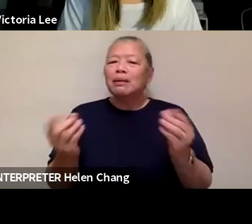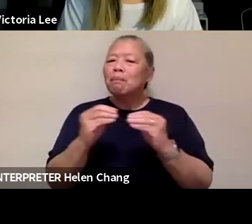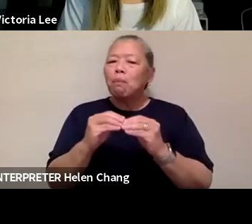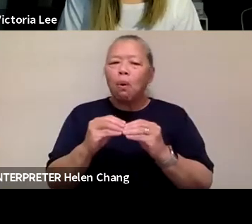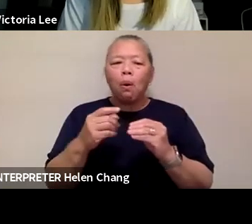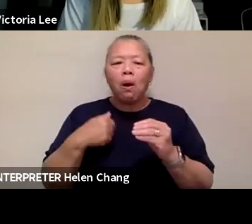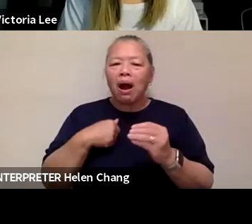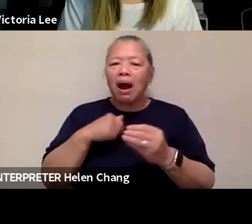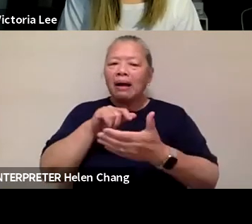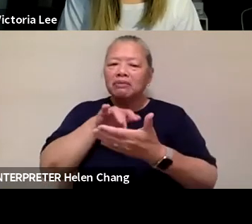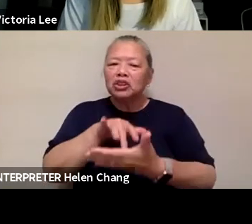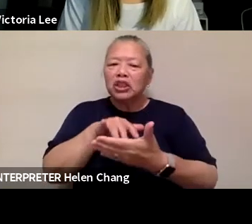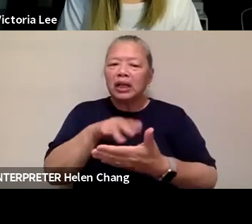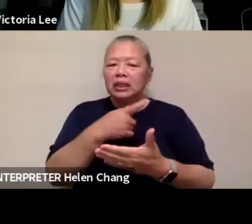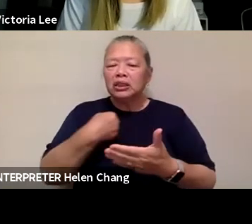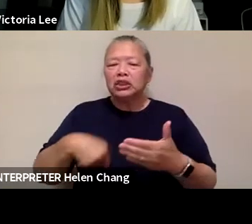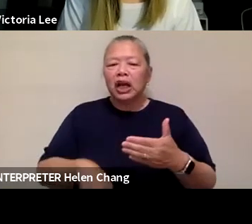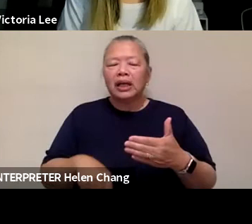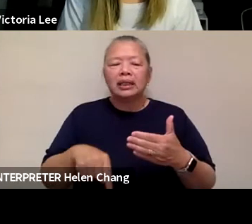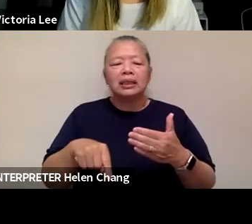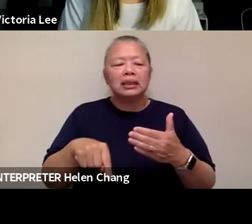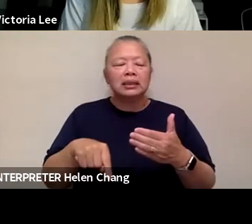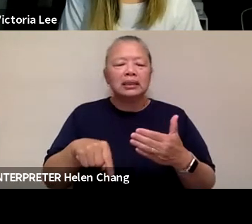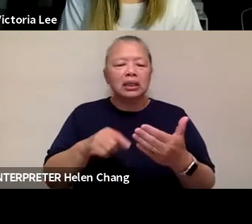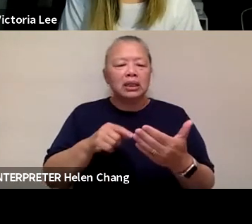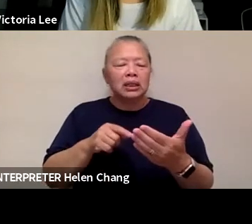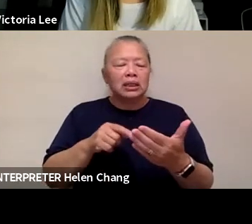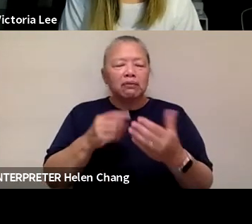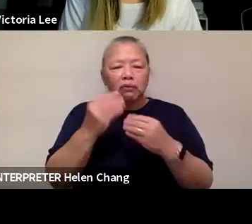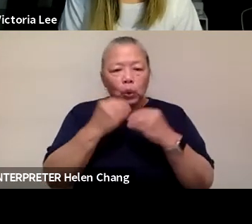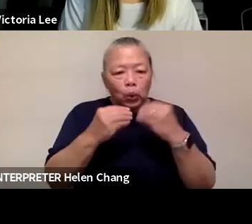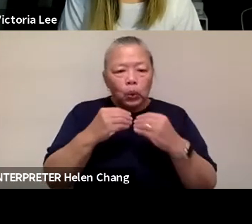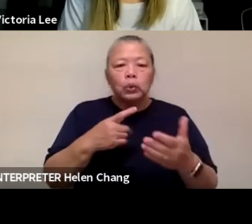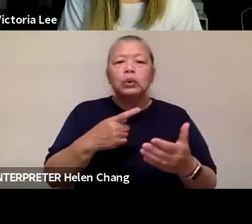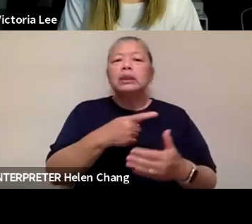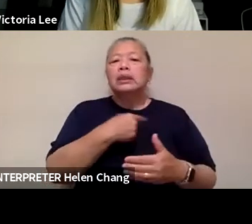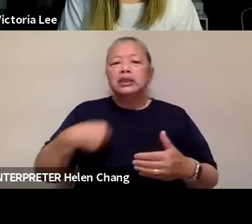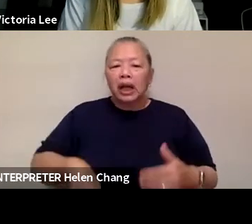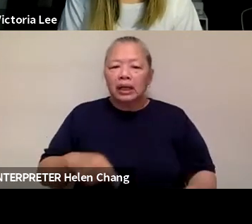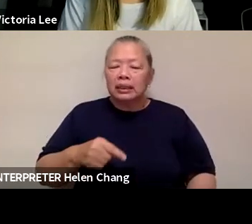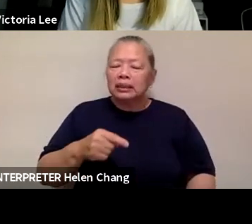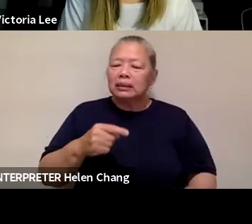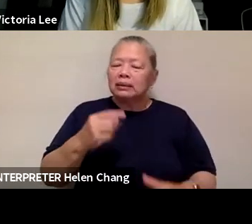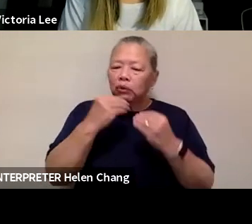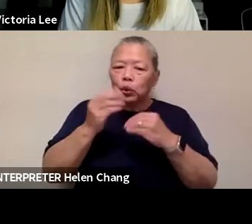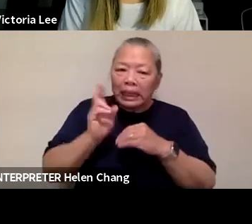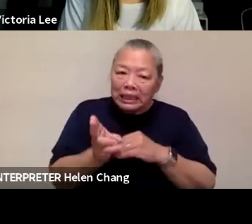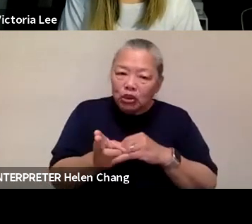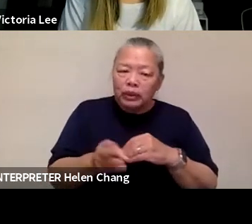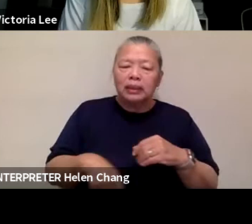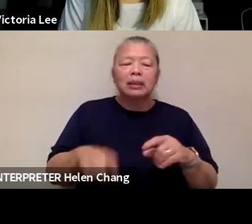cuisine and the history and the technique, the approach, the